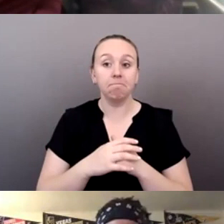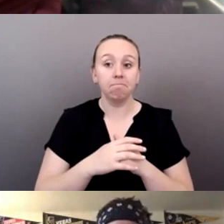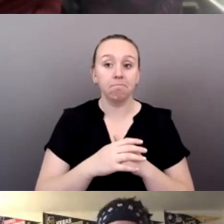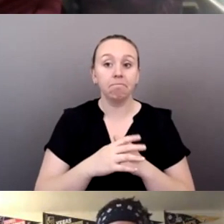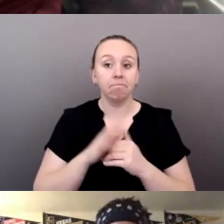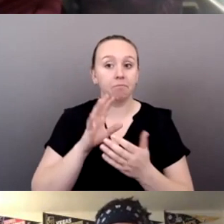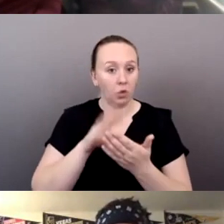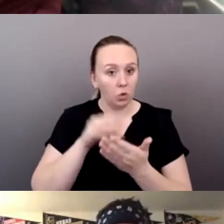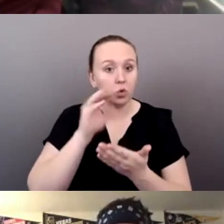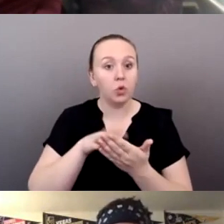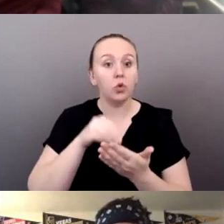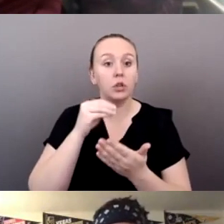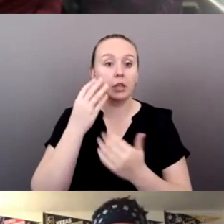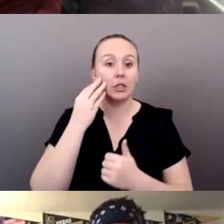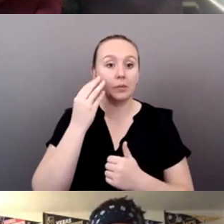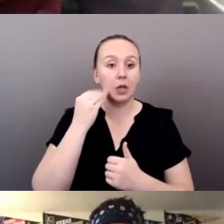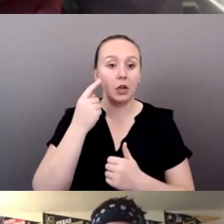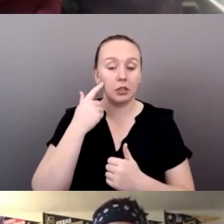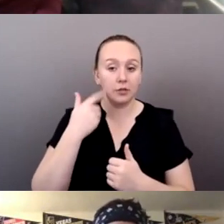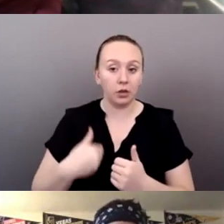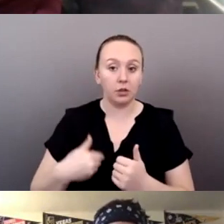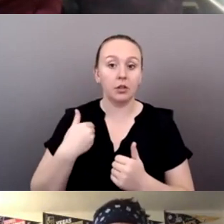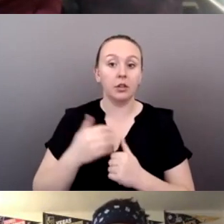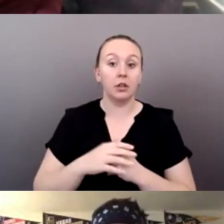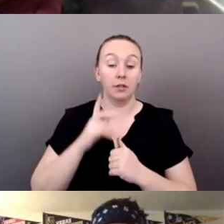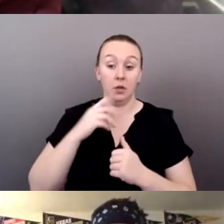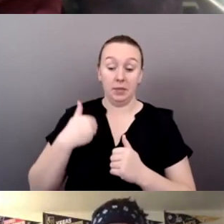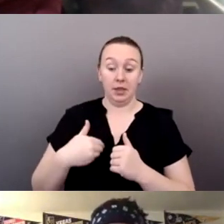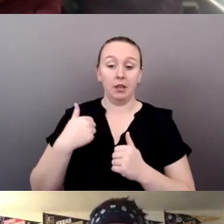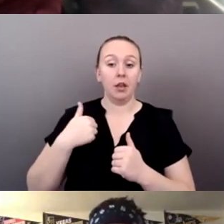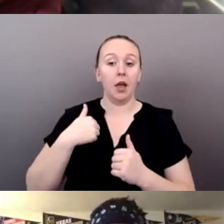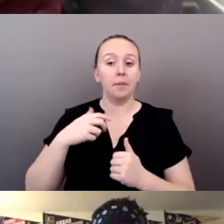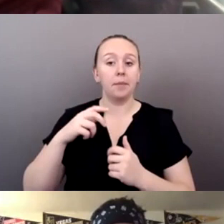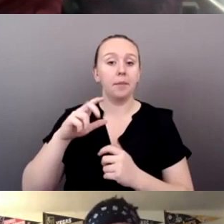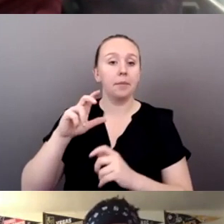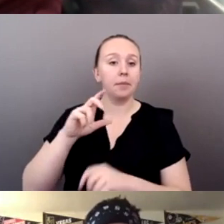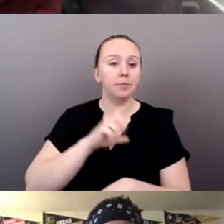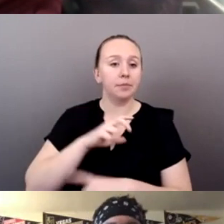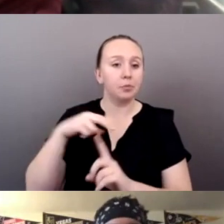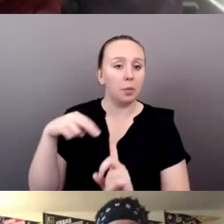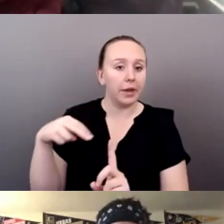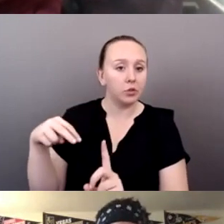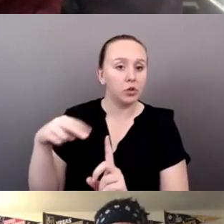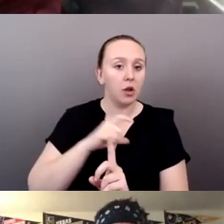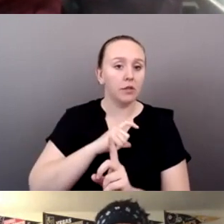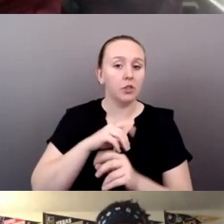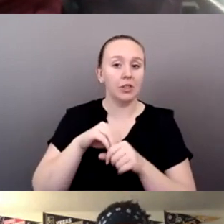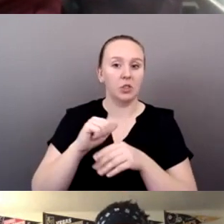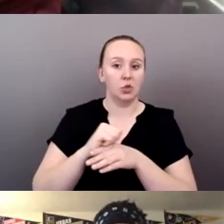experience. Uh, for me, I'm a probation officer in training. So